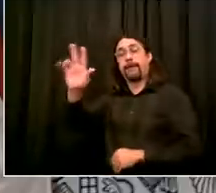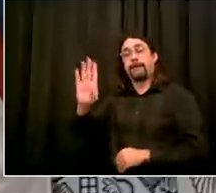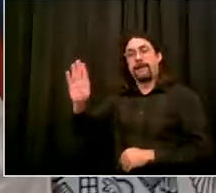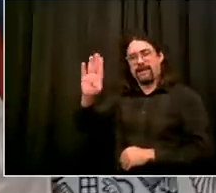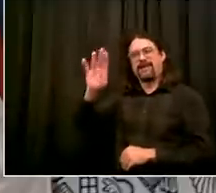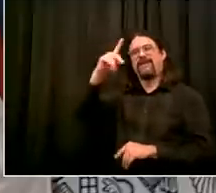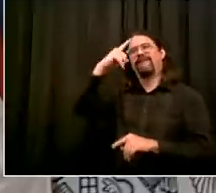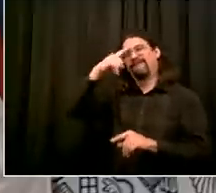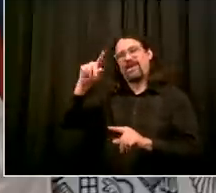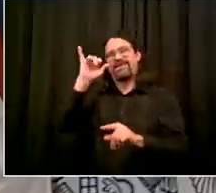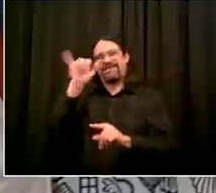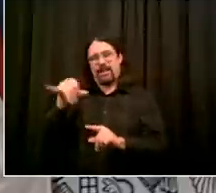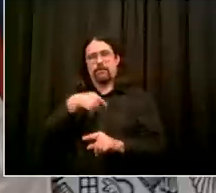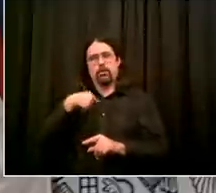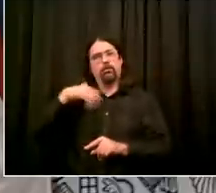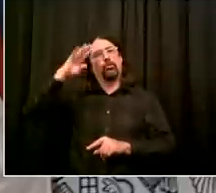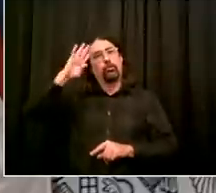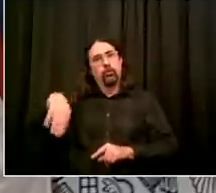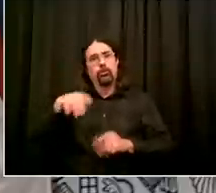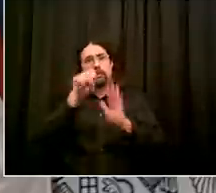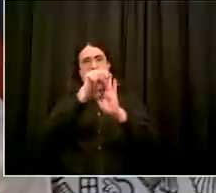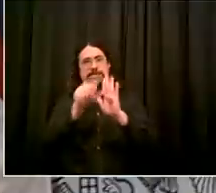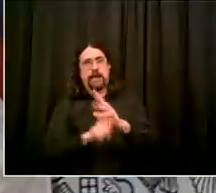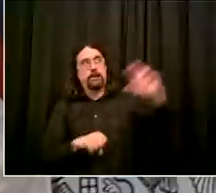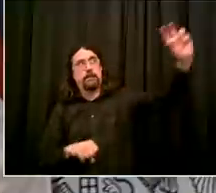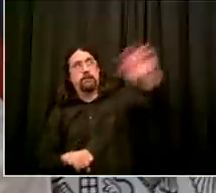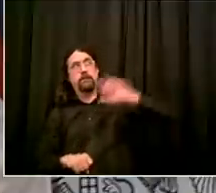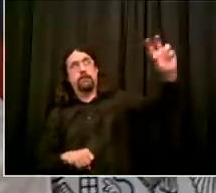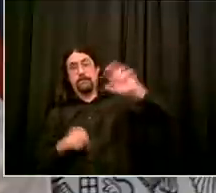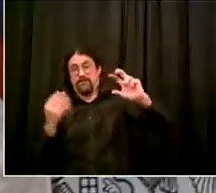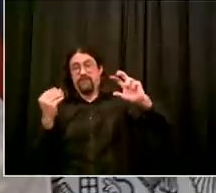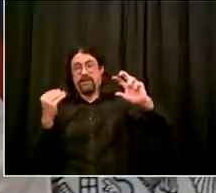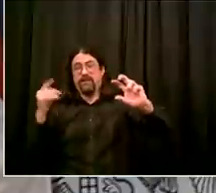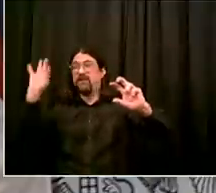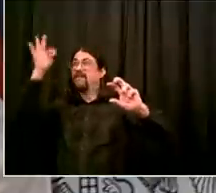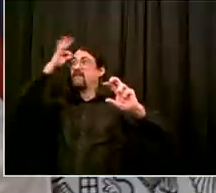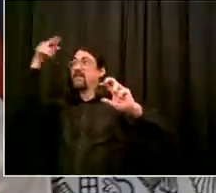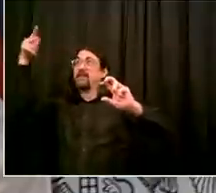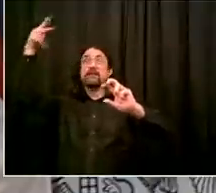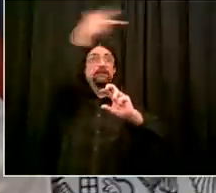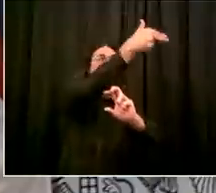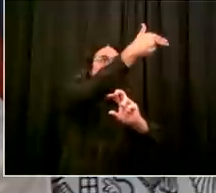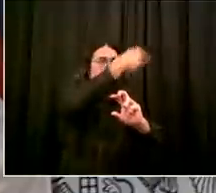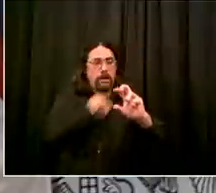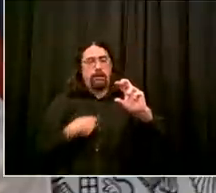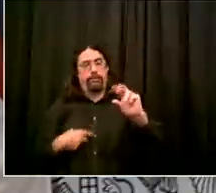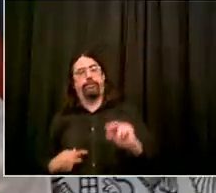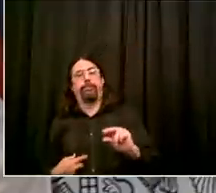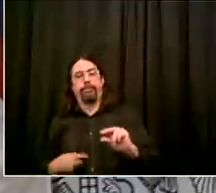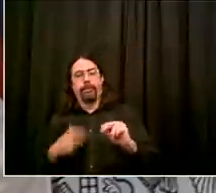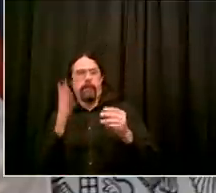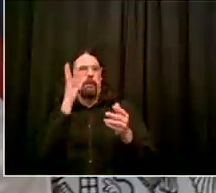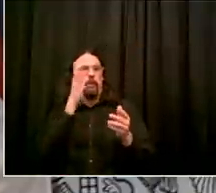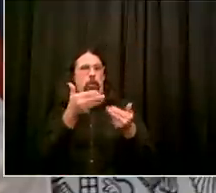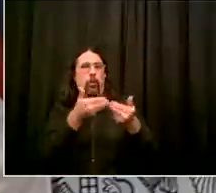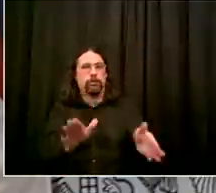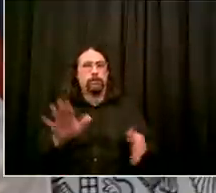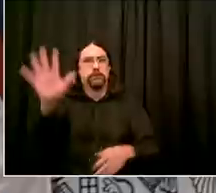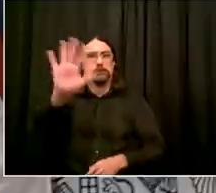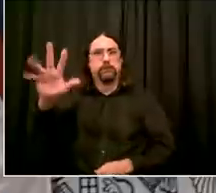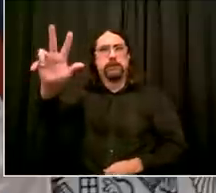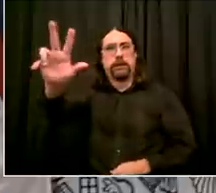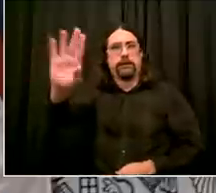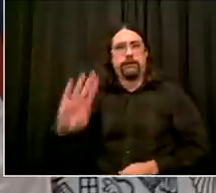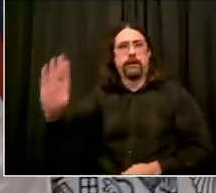hope we never need to borrow because that stimulus comes and we continue to work with labor on other alternatives such as